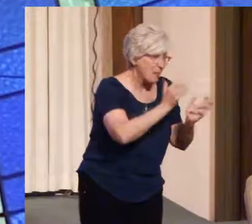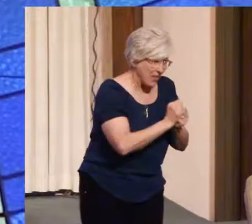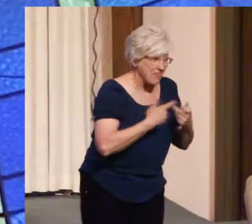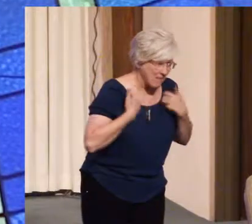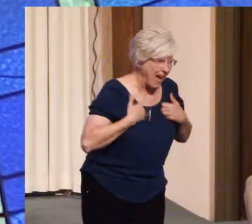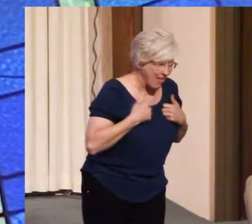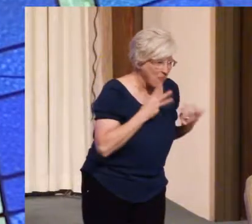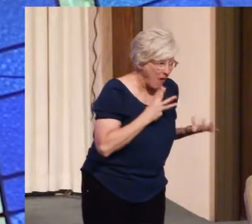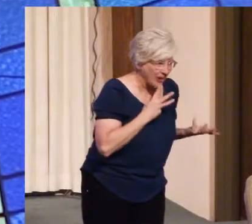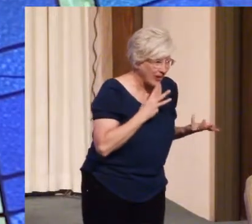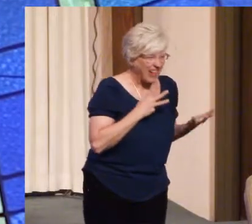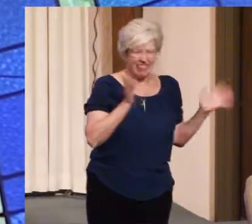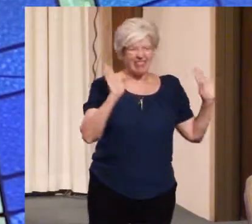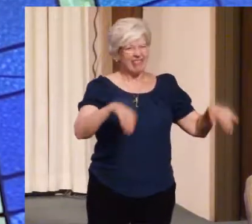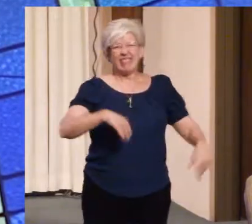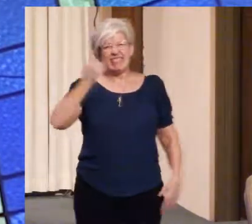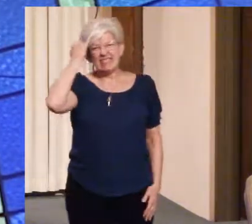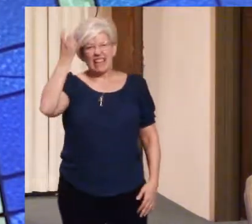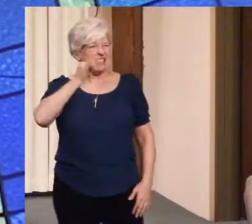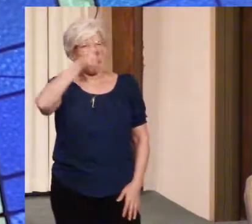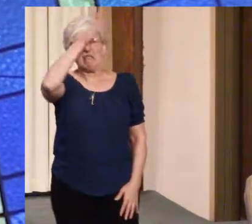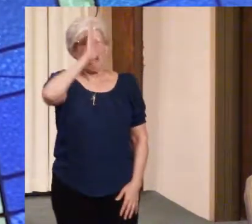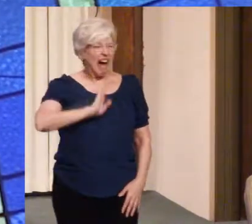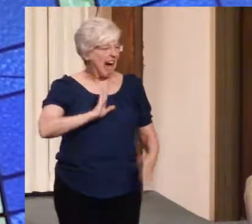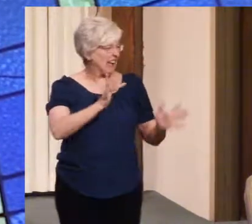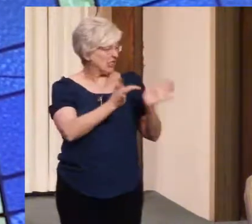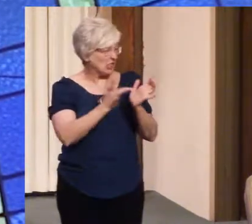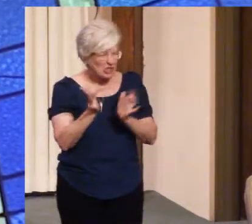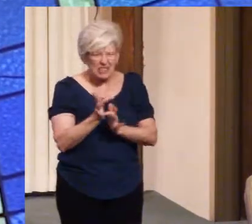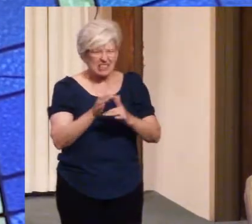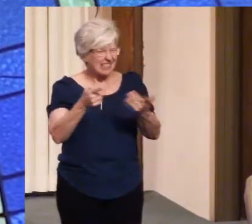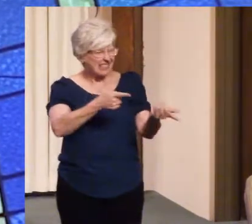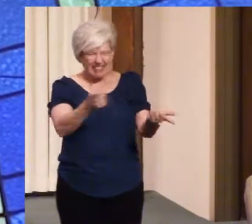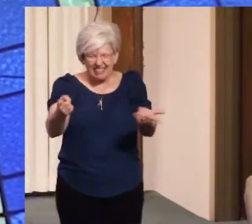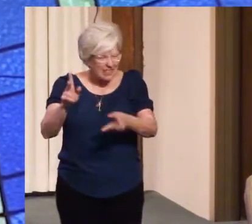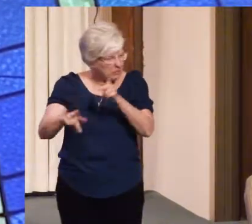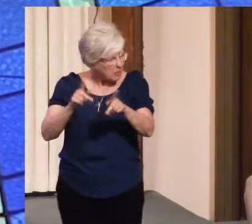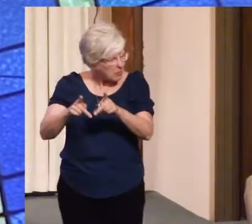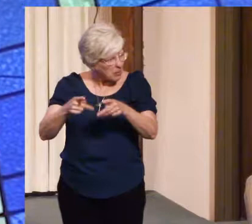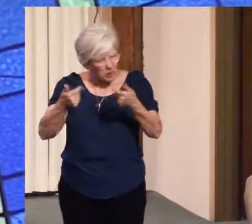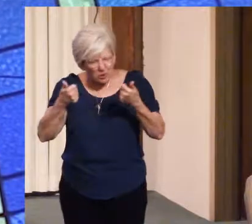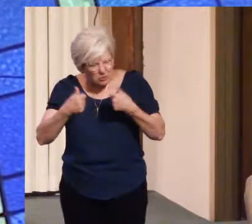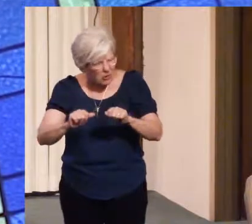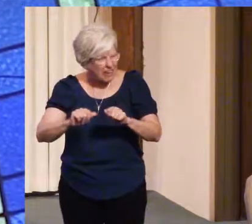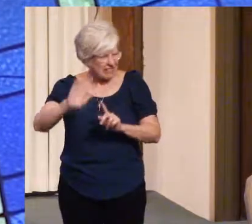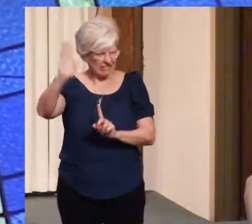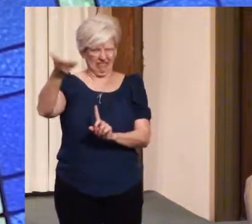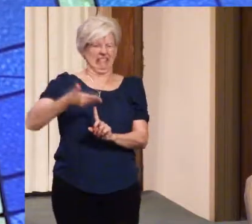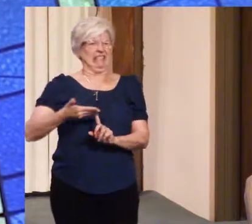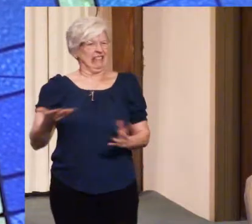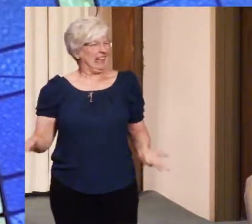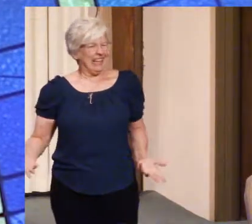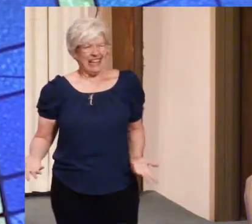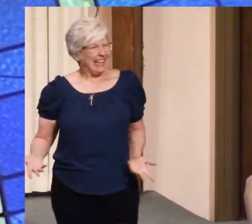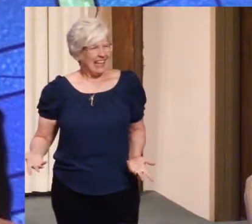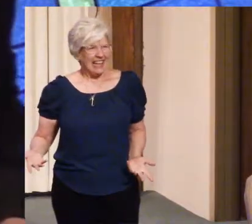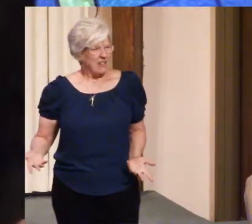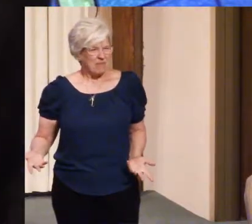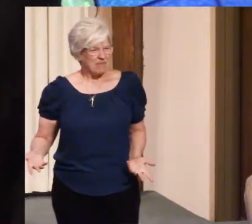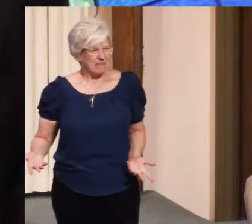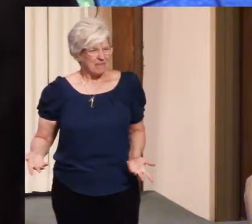this idea of God and this idea of Jesus that these people are trying to get me to go along with,